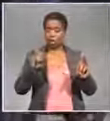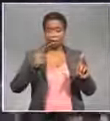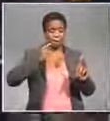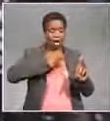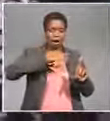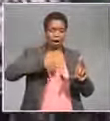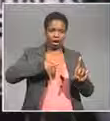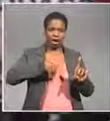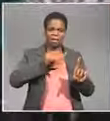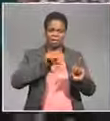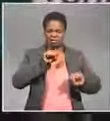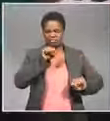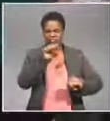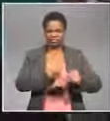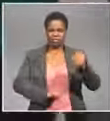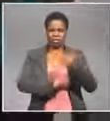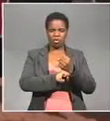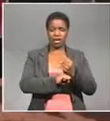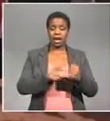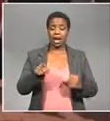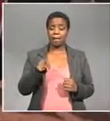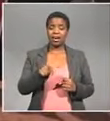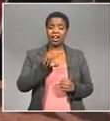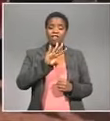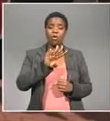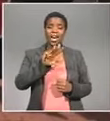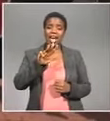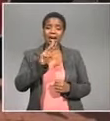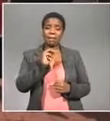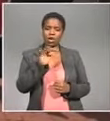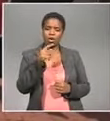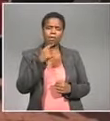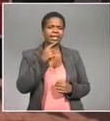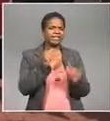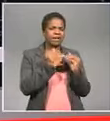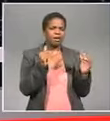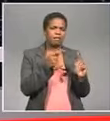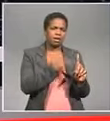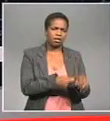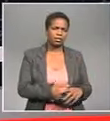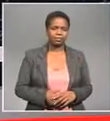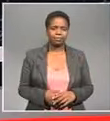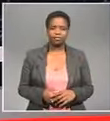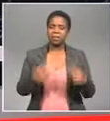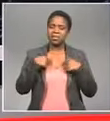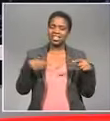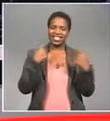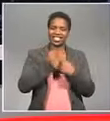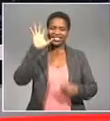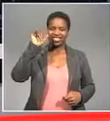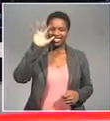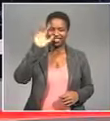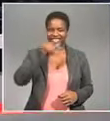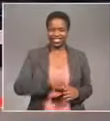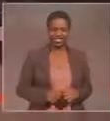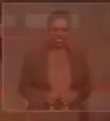Says their offer Rumoured to be around 49 million rand Is more than fair From me and the team It's a very good night